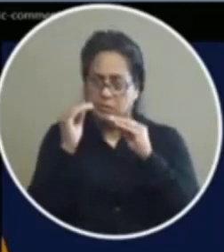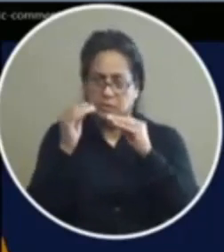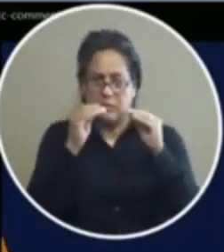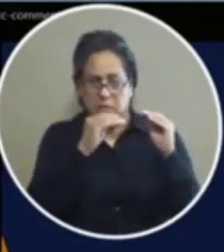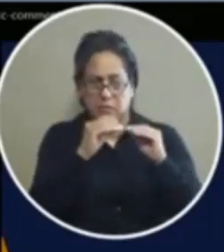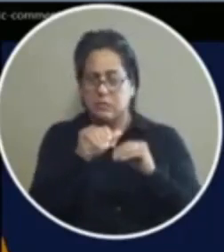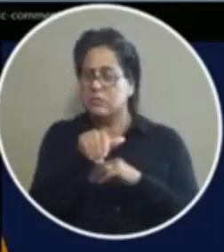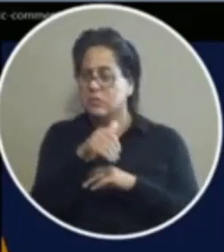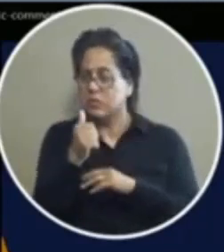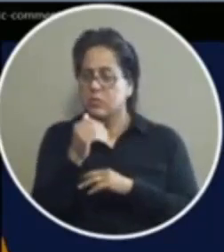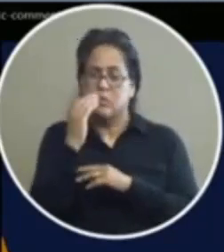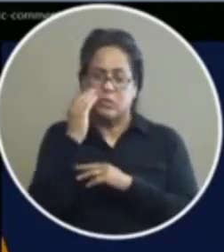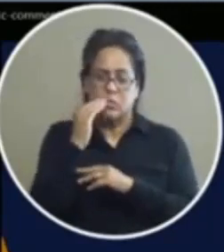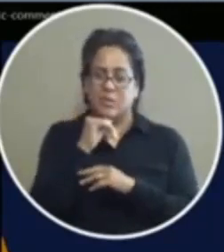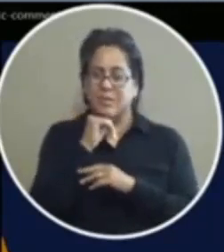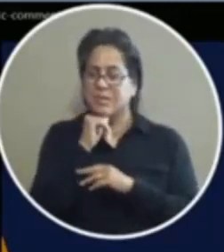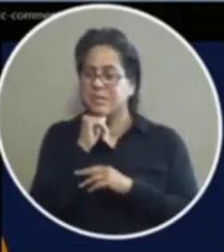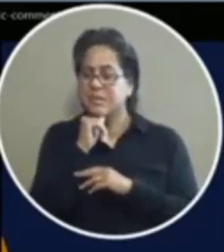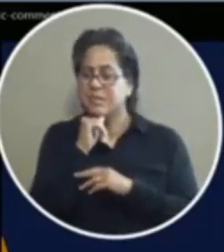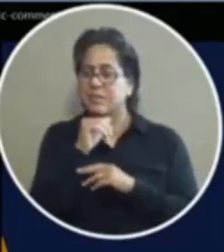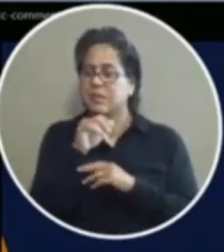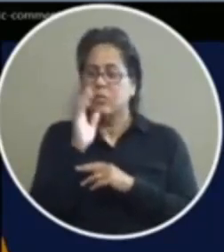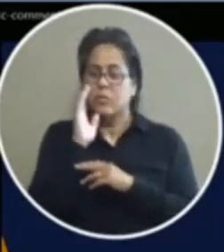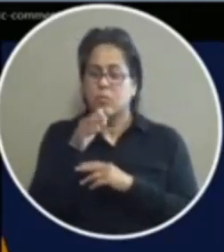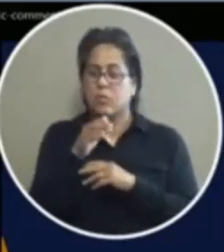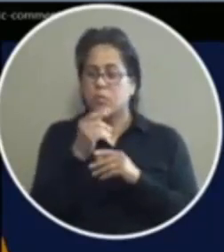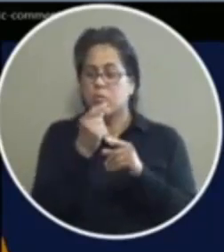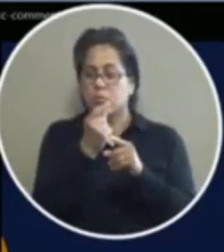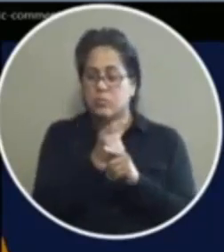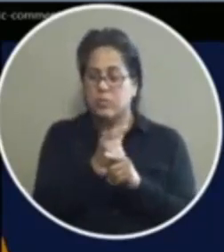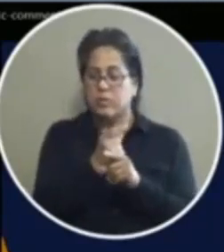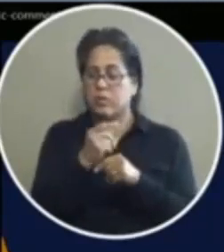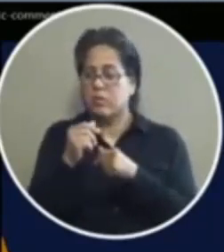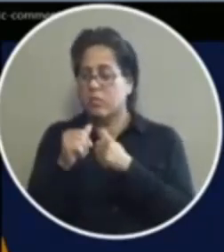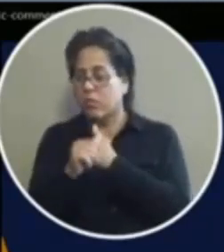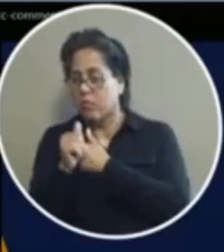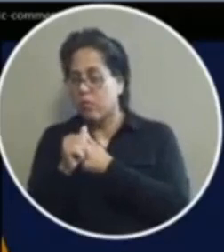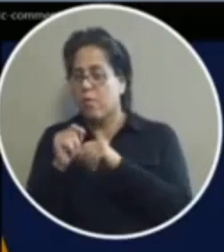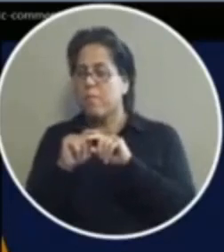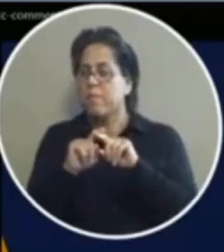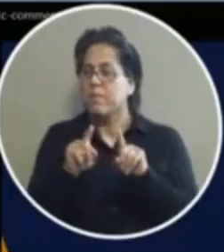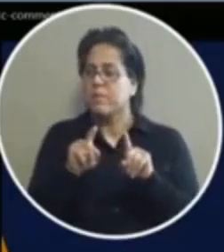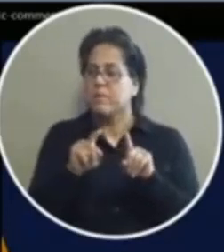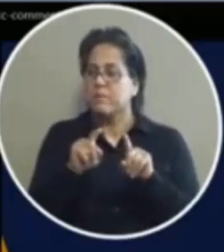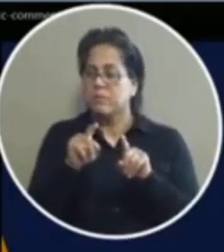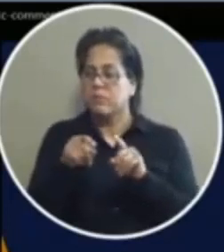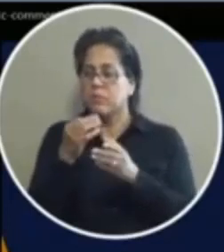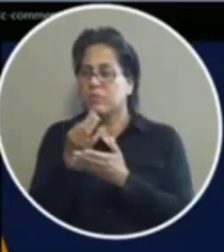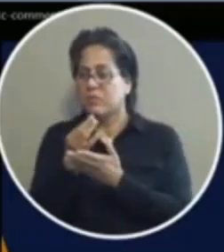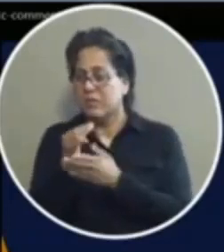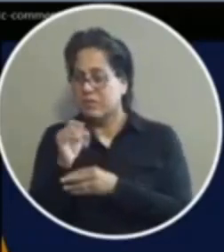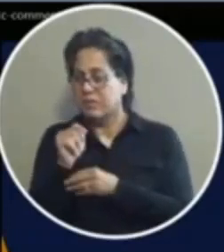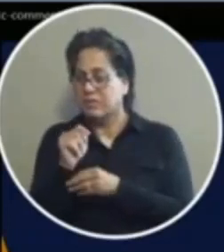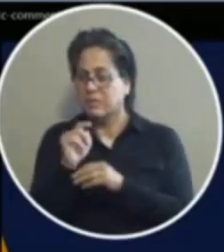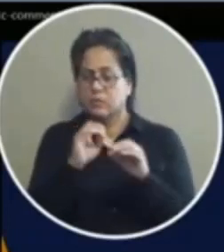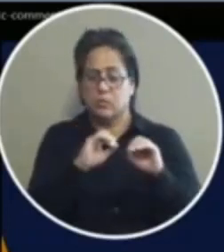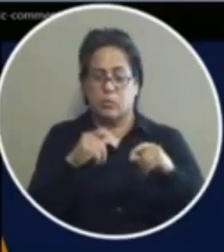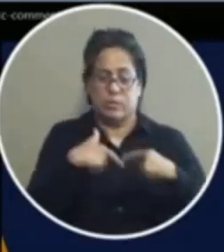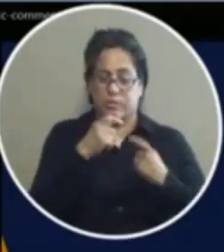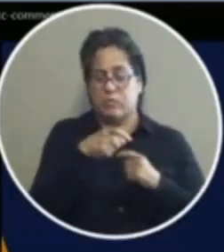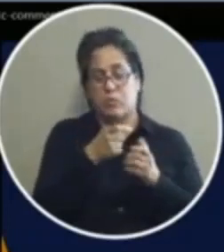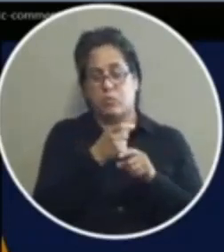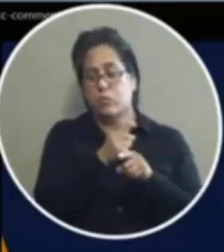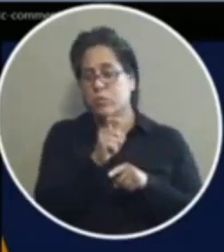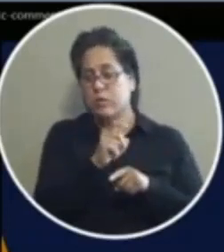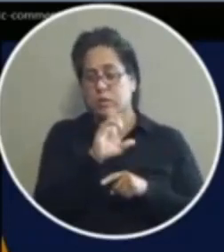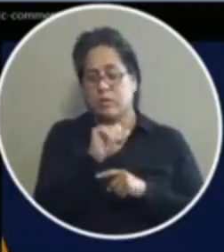and we know it no longer comes down to what is right and unharmful but it comes down to finances nobody's life should be ruined